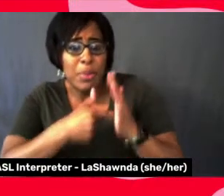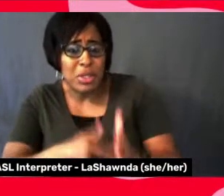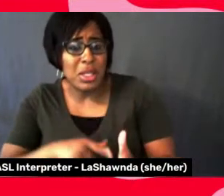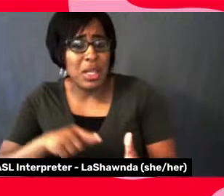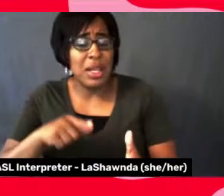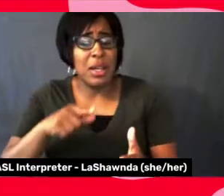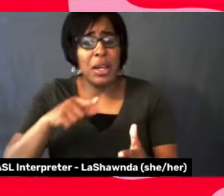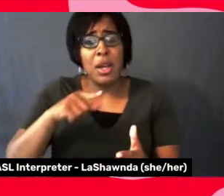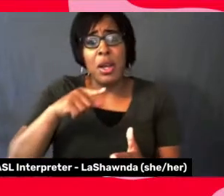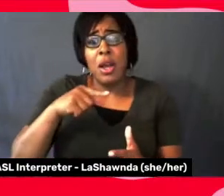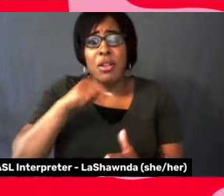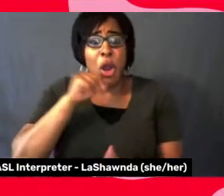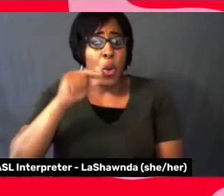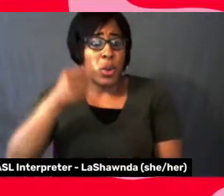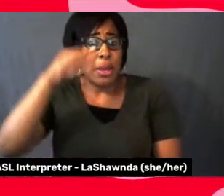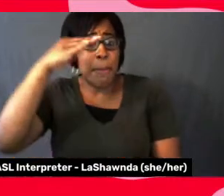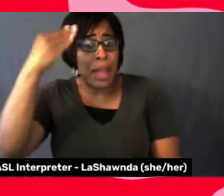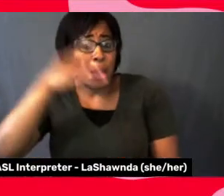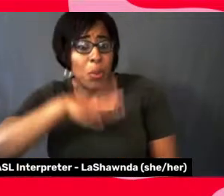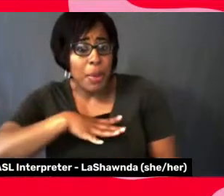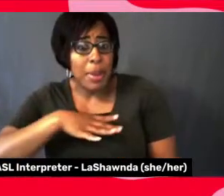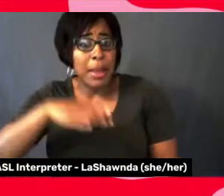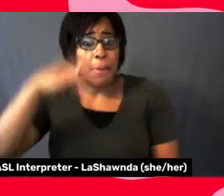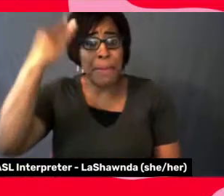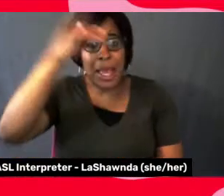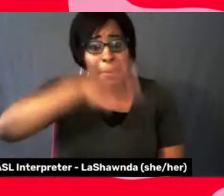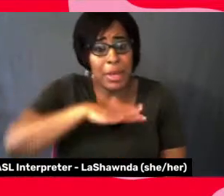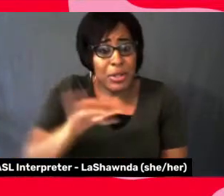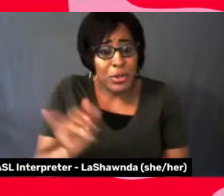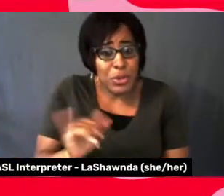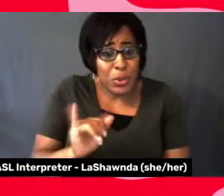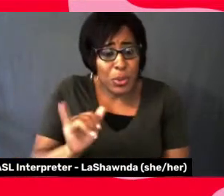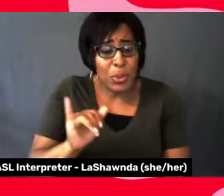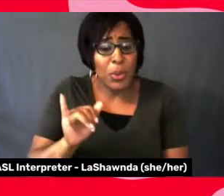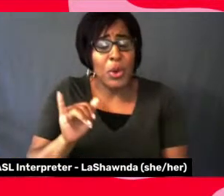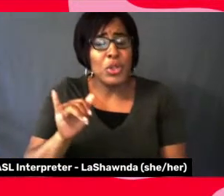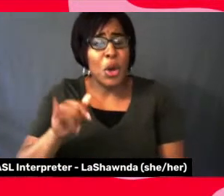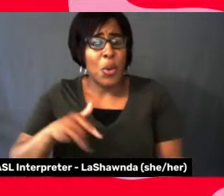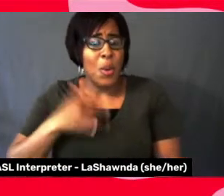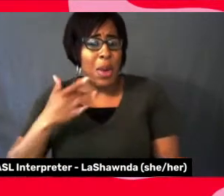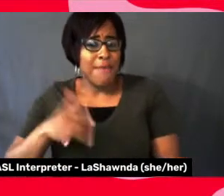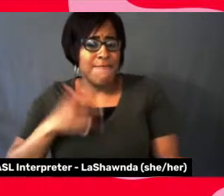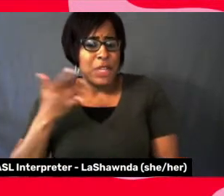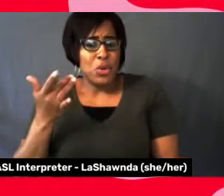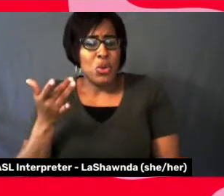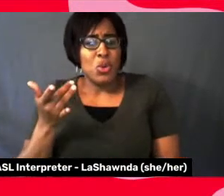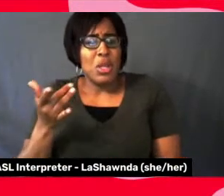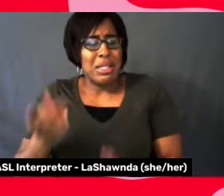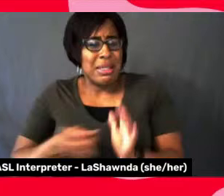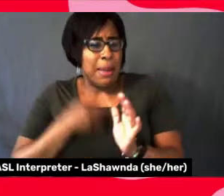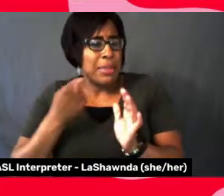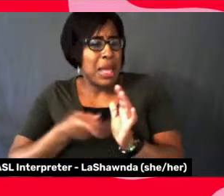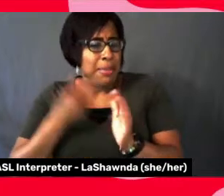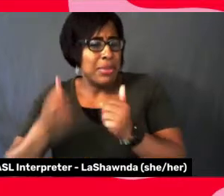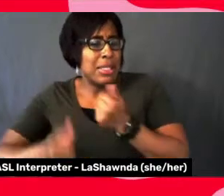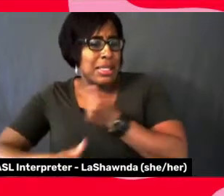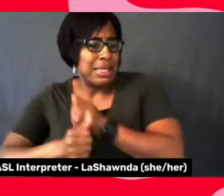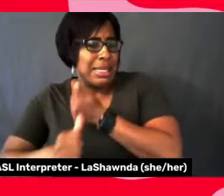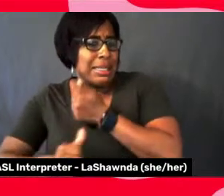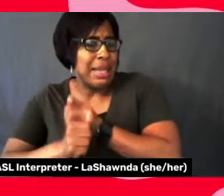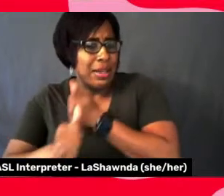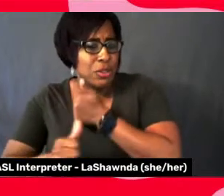but black men who are, you know, and I feel like that can, uh, there's a danger for that to,